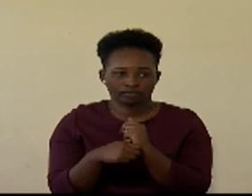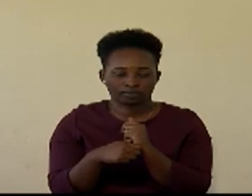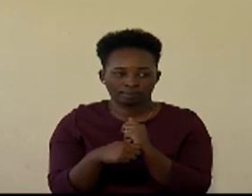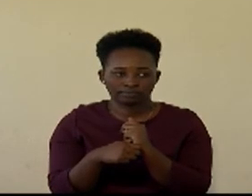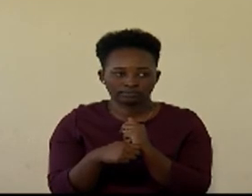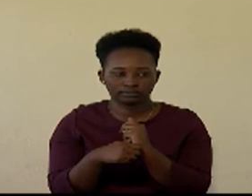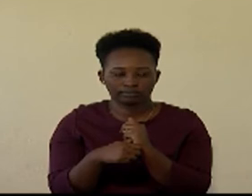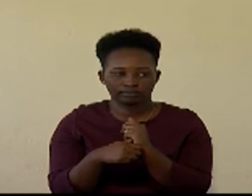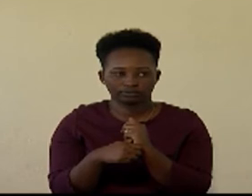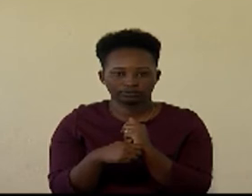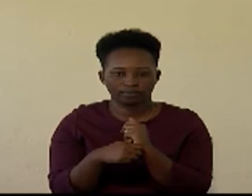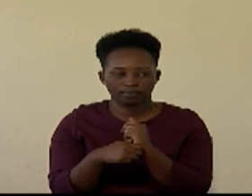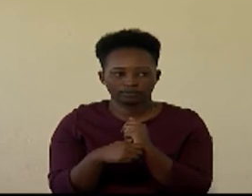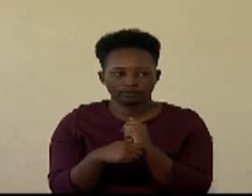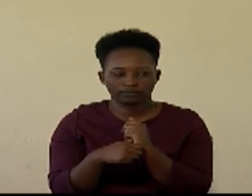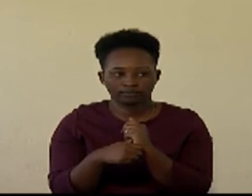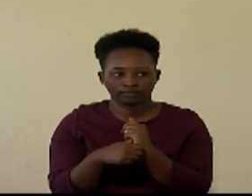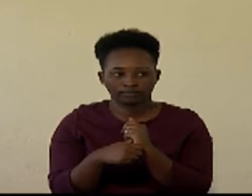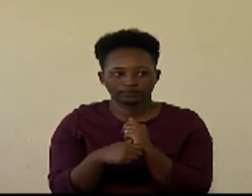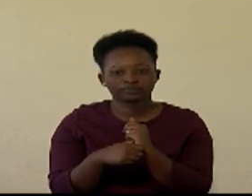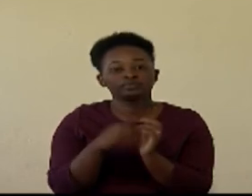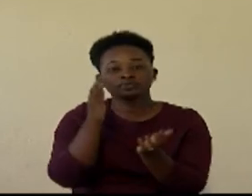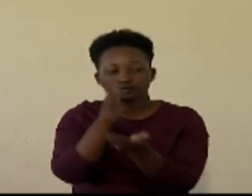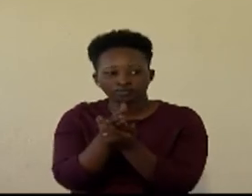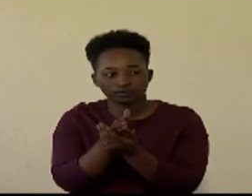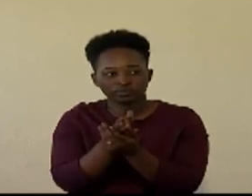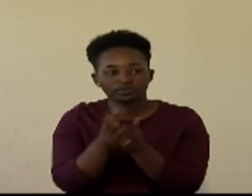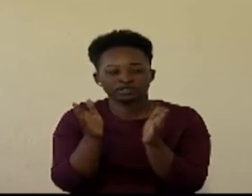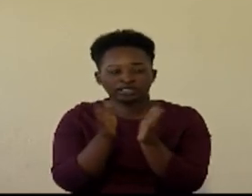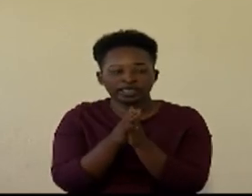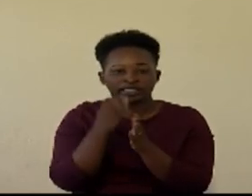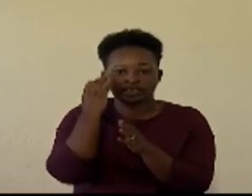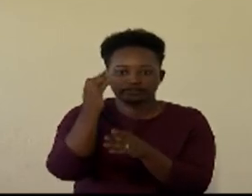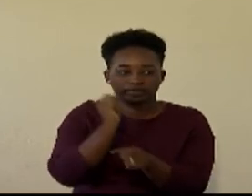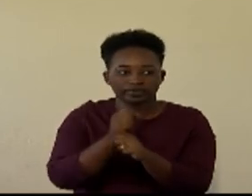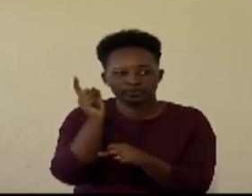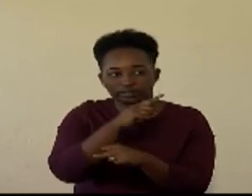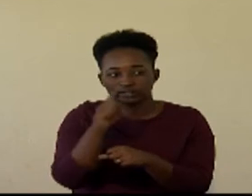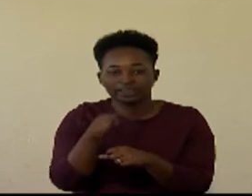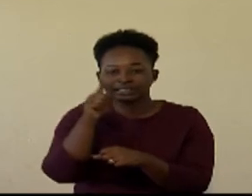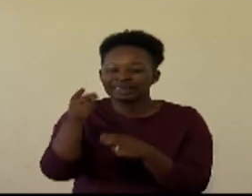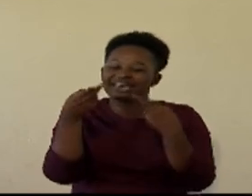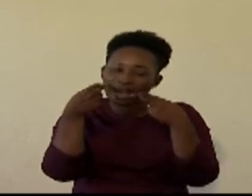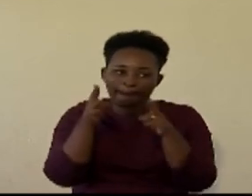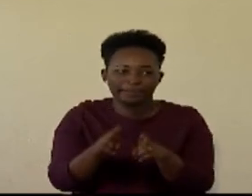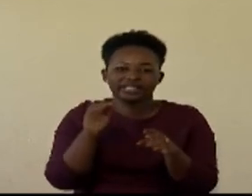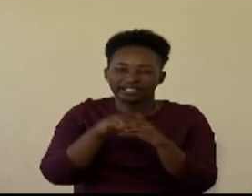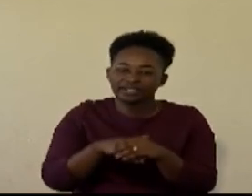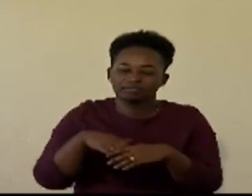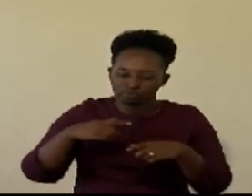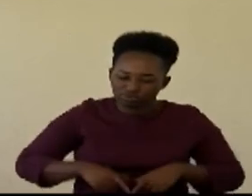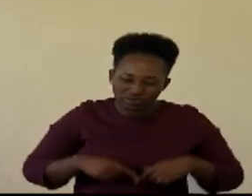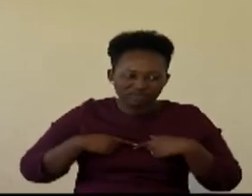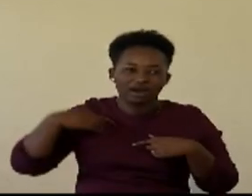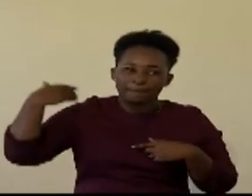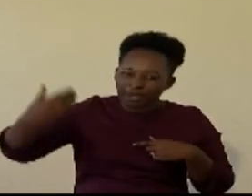so it is true and we live with these errors they do happen in every part of your body